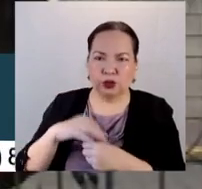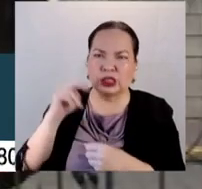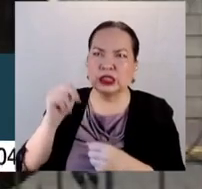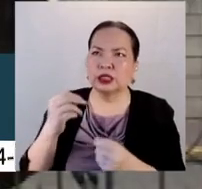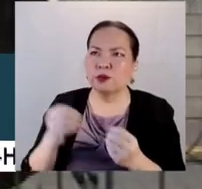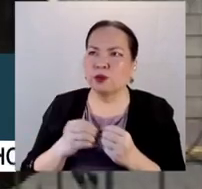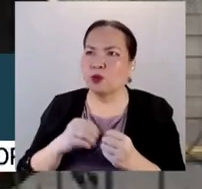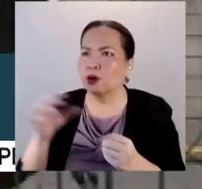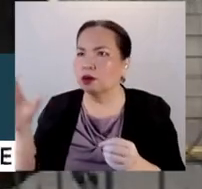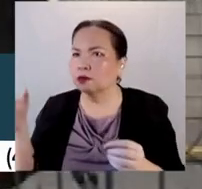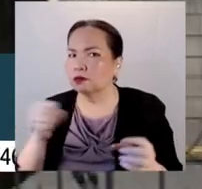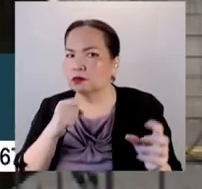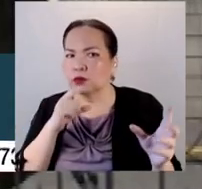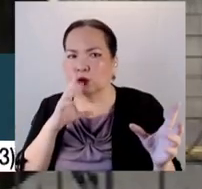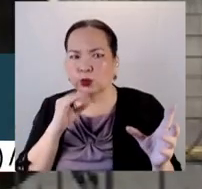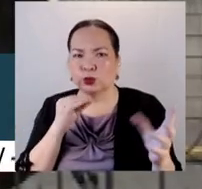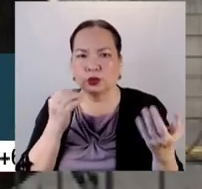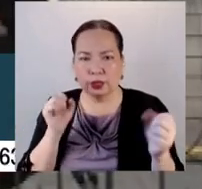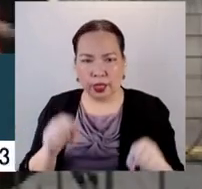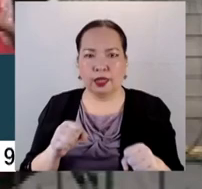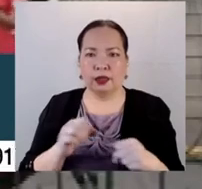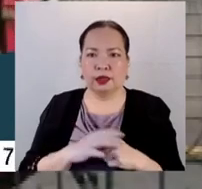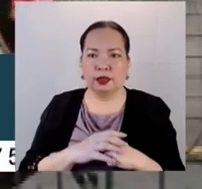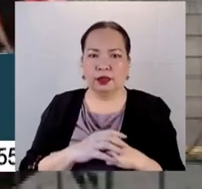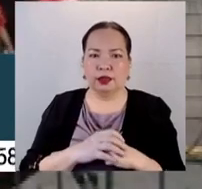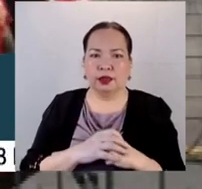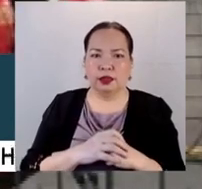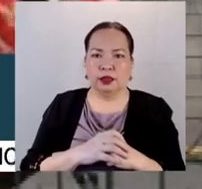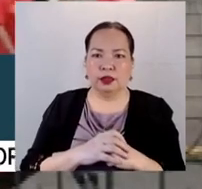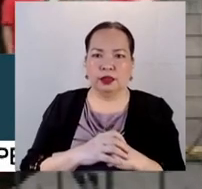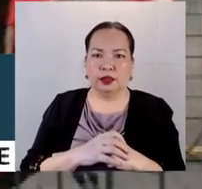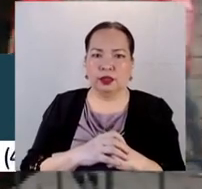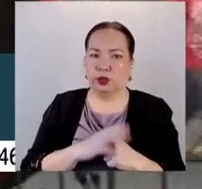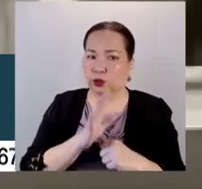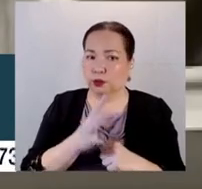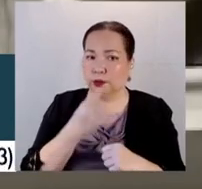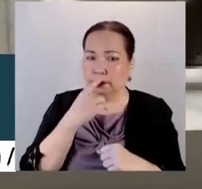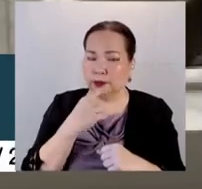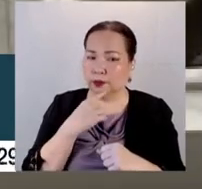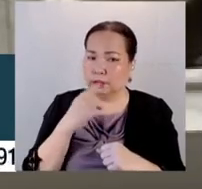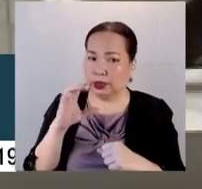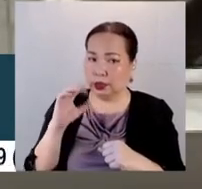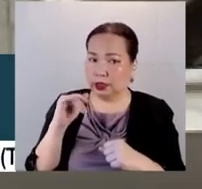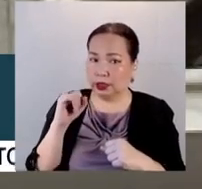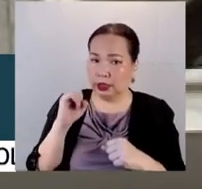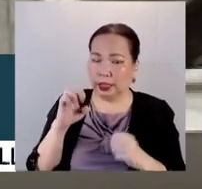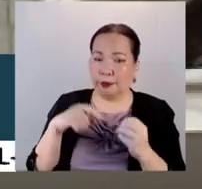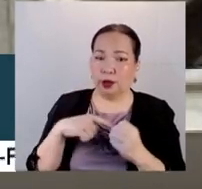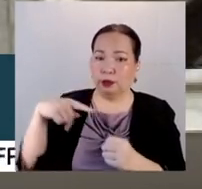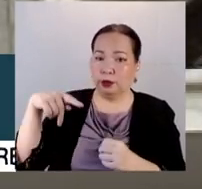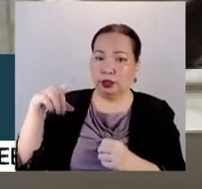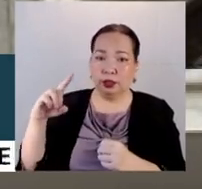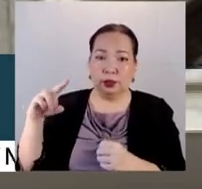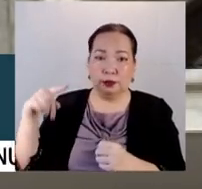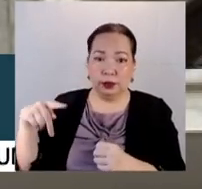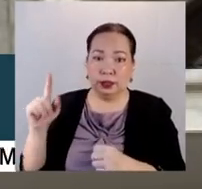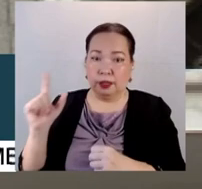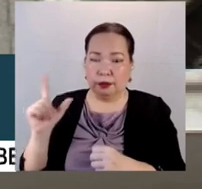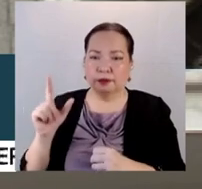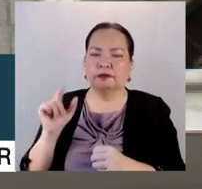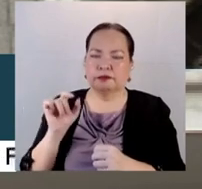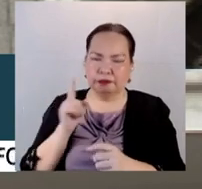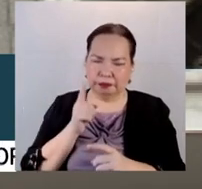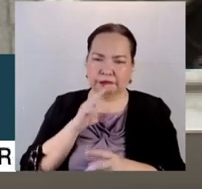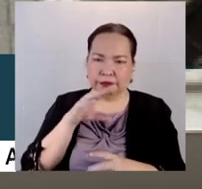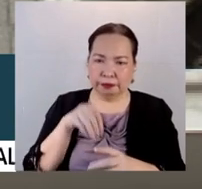look into whether these are the one that you are mentioning, the case, the PDP-Laban case, is one of the cases